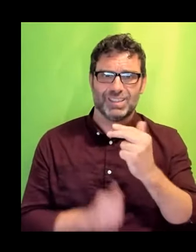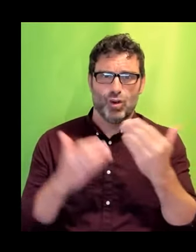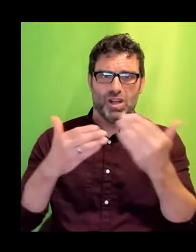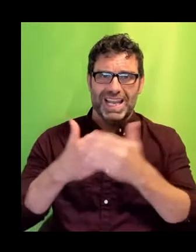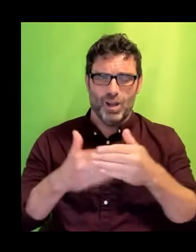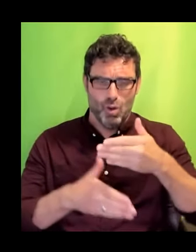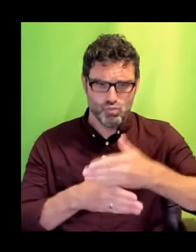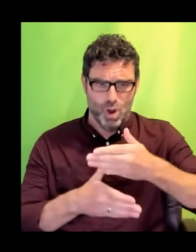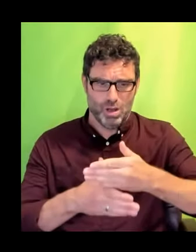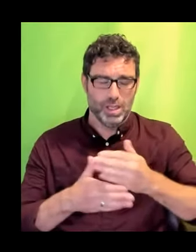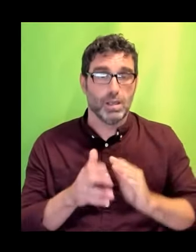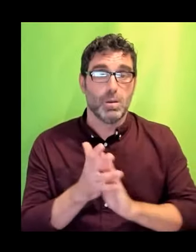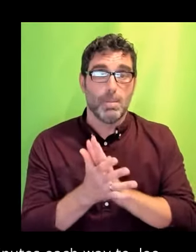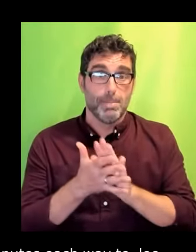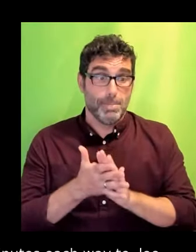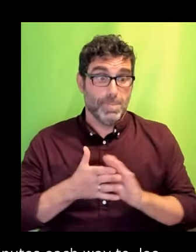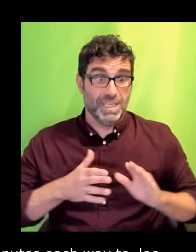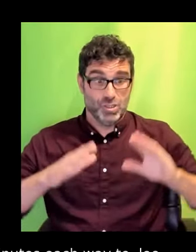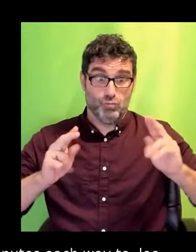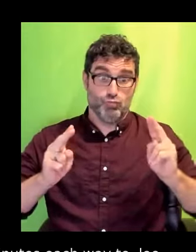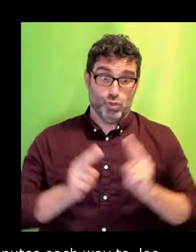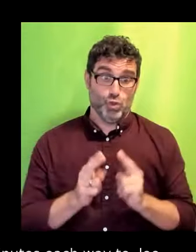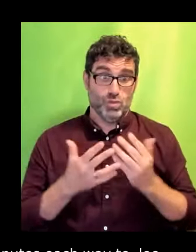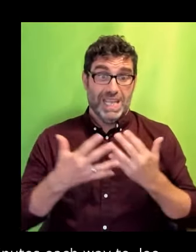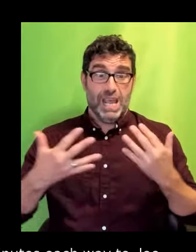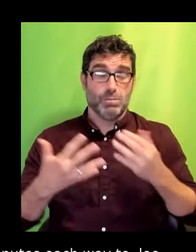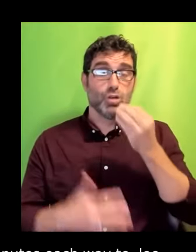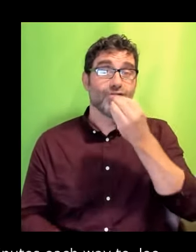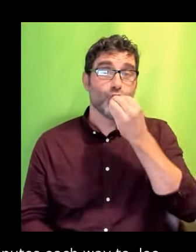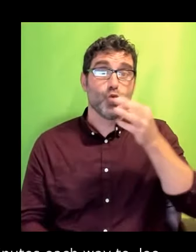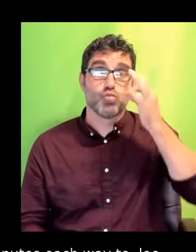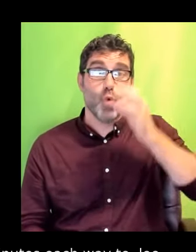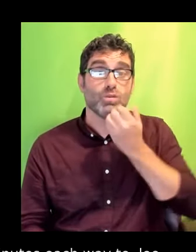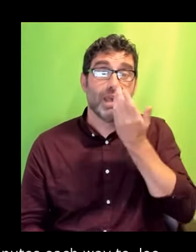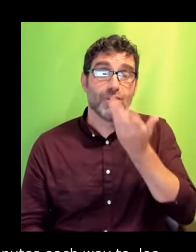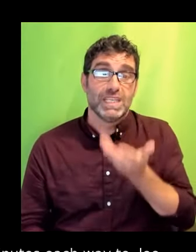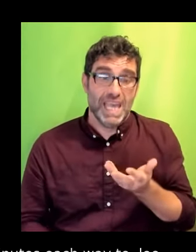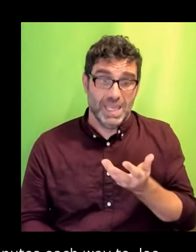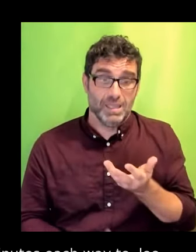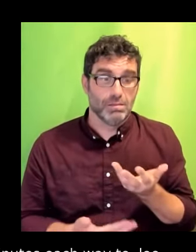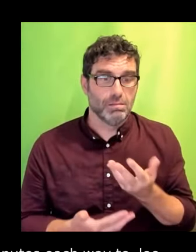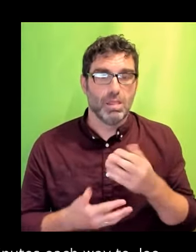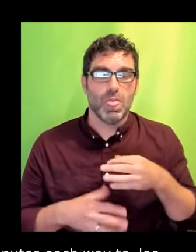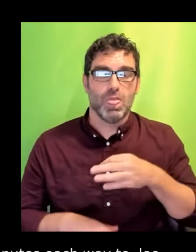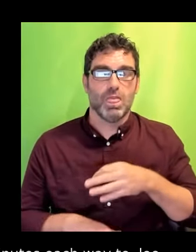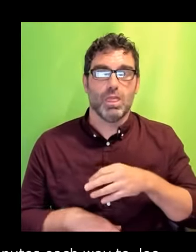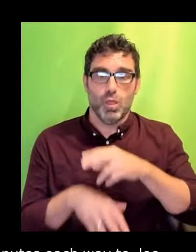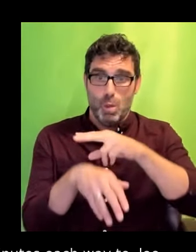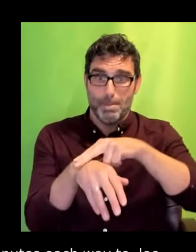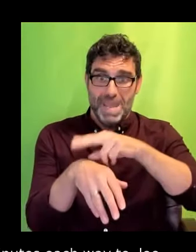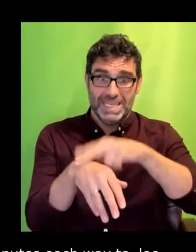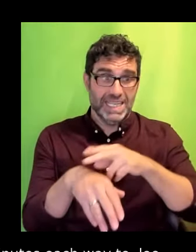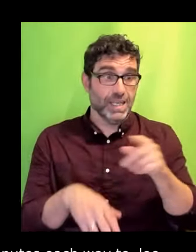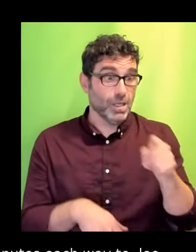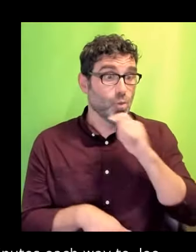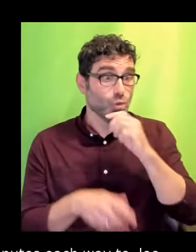water and food intake daily and the medic was bringing her solverdine max every day to help with the pain.